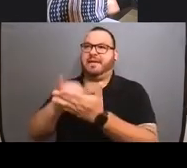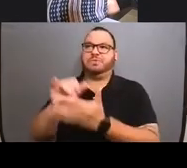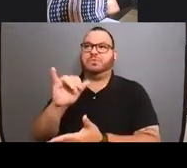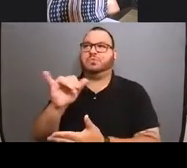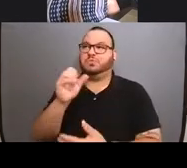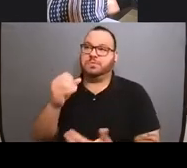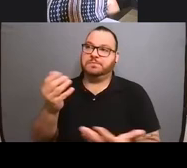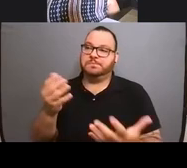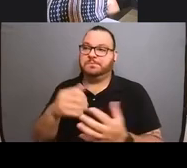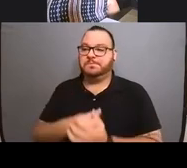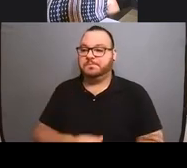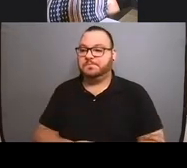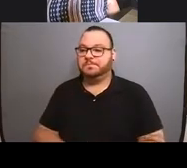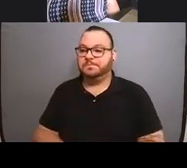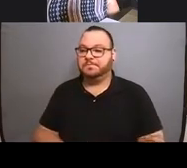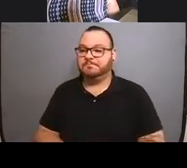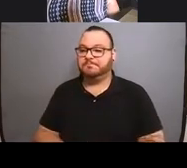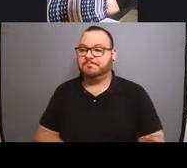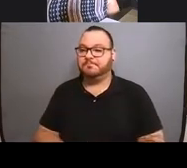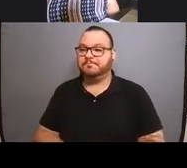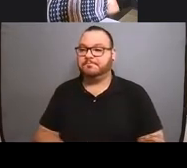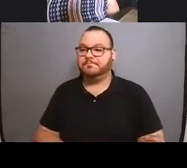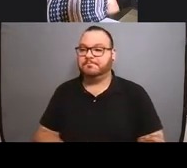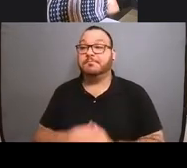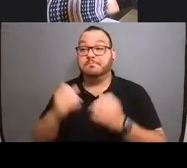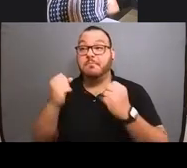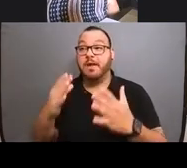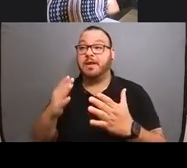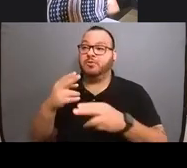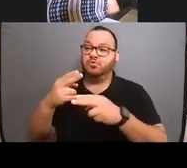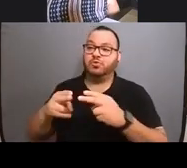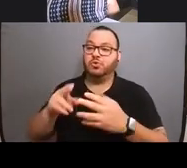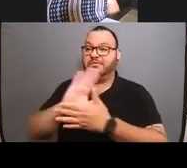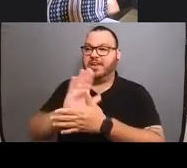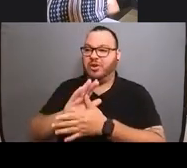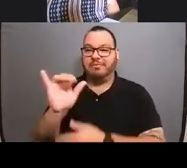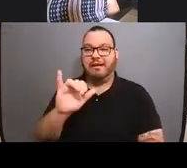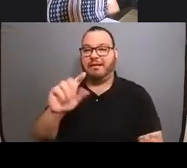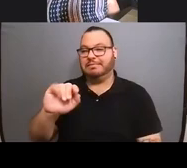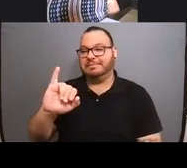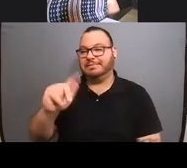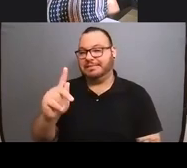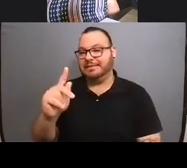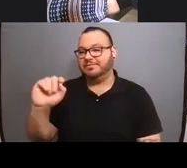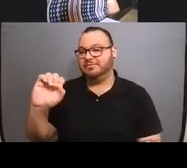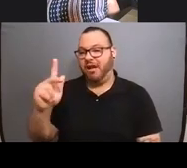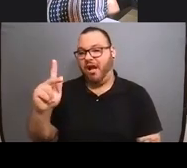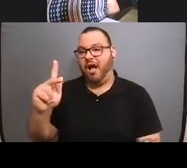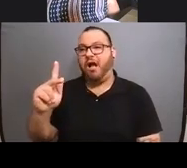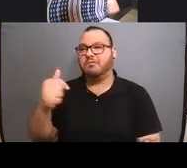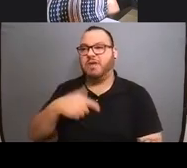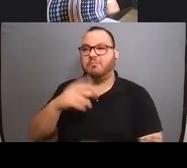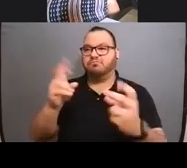that's where I put a lot of my shorter videos, like the TikTok type videos. There's, I like to do a lot of funny stuff.